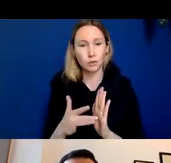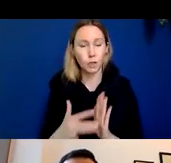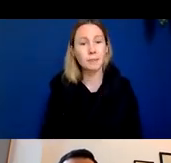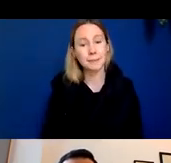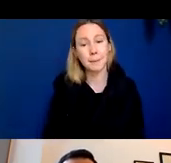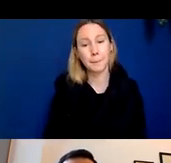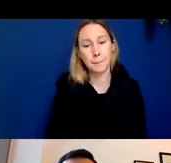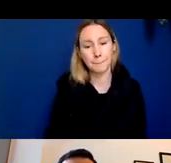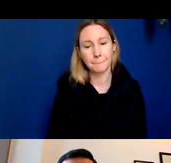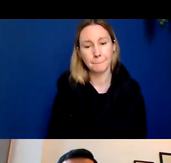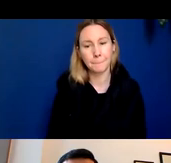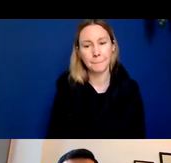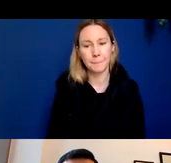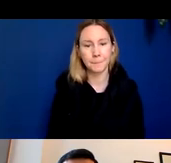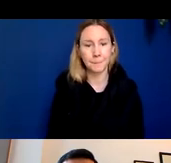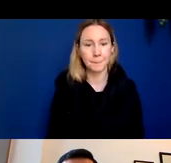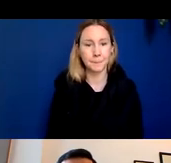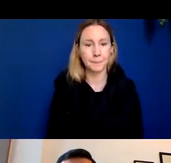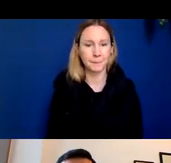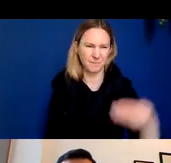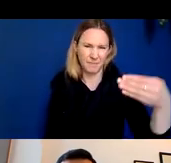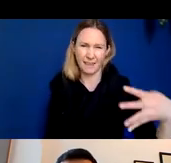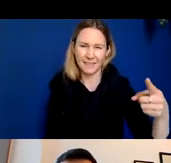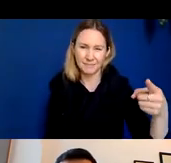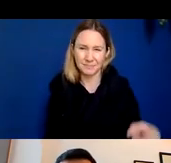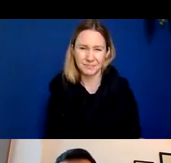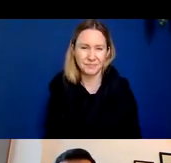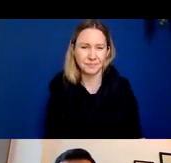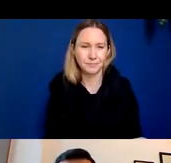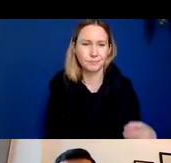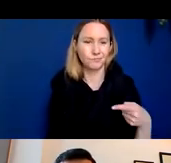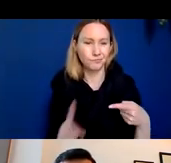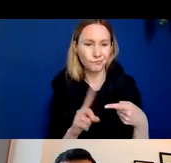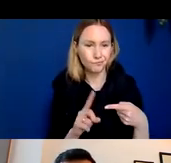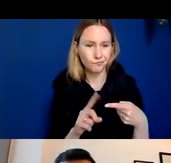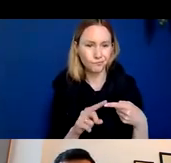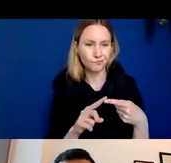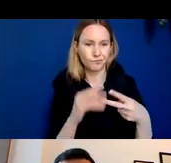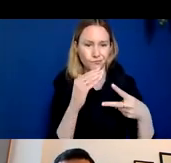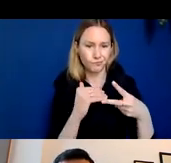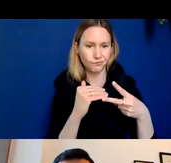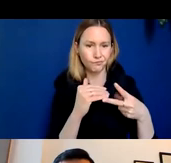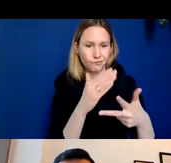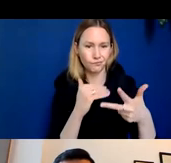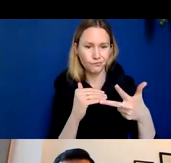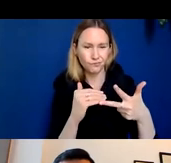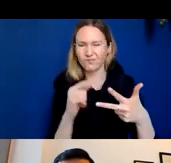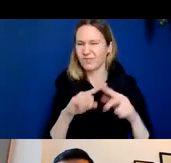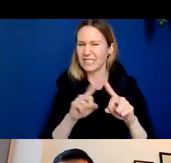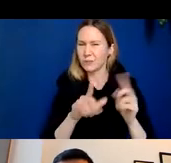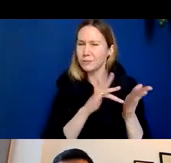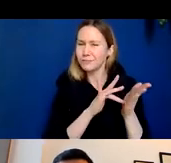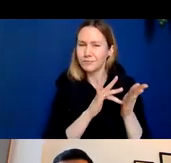so and I have them listed here aducanumab is one of them and then band 2401 and another drug called